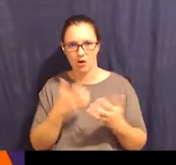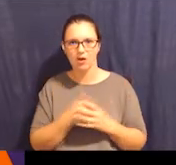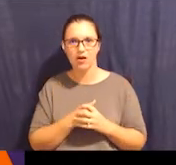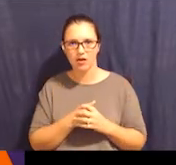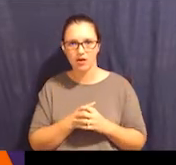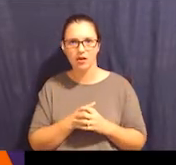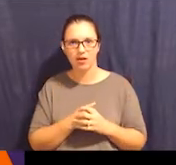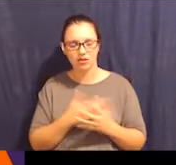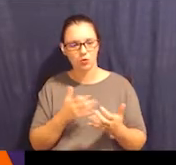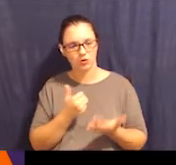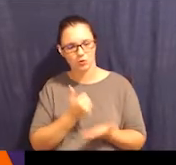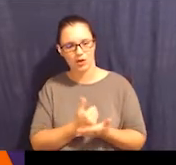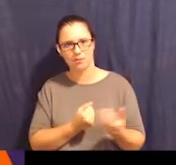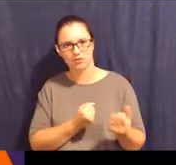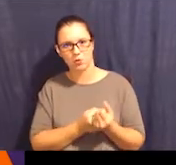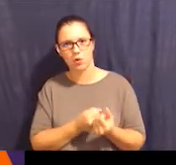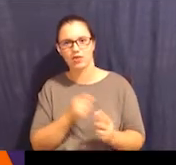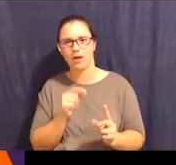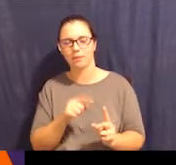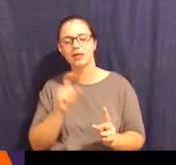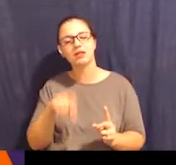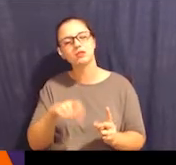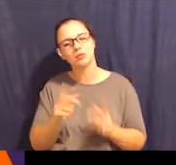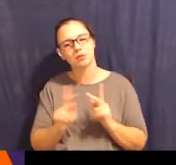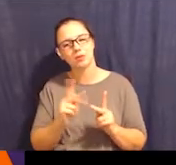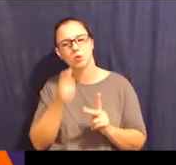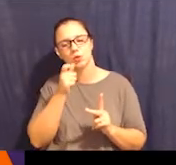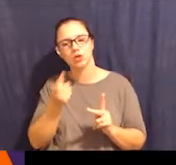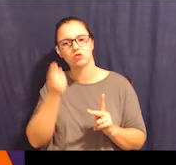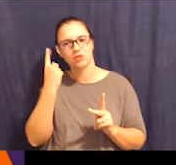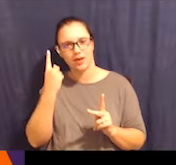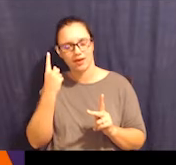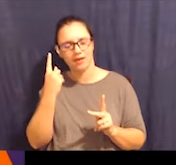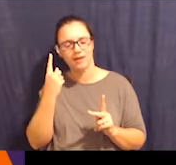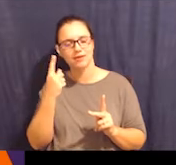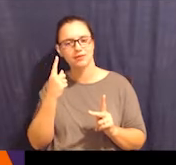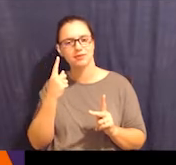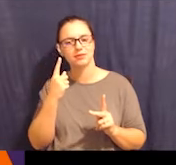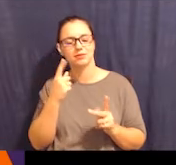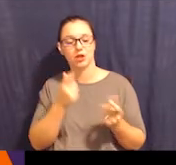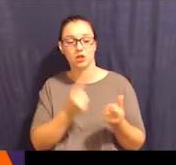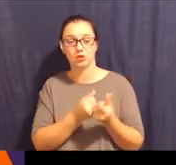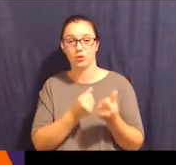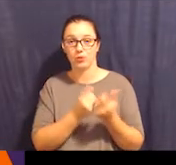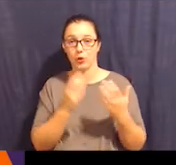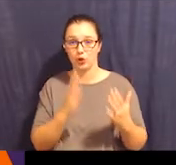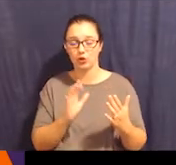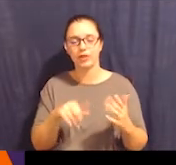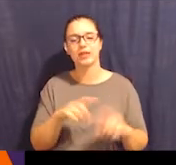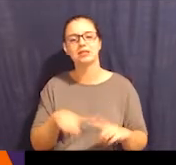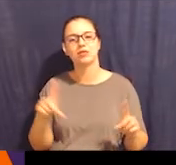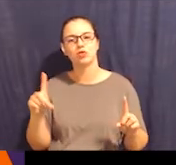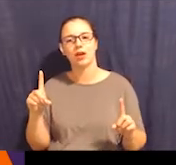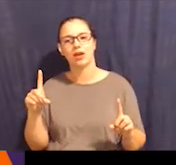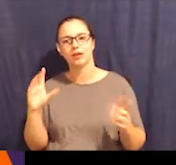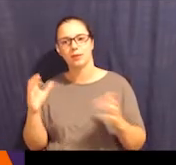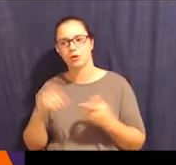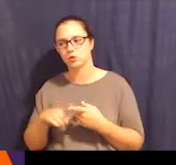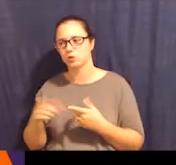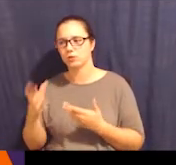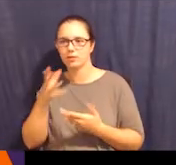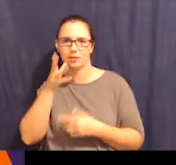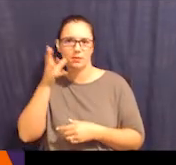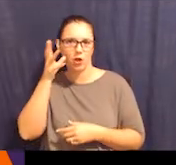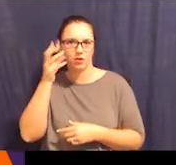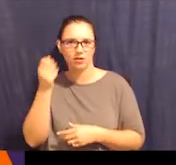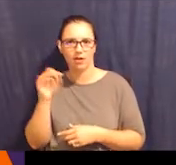that they want to do, and who want to help them. It needs to be people who understand that being a supporter is different from maybe